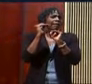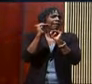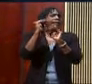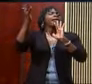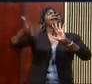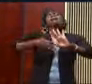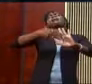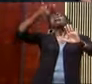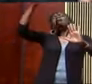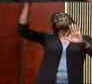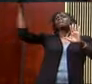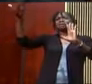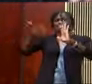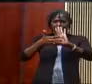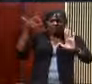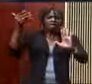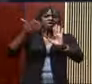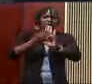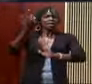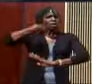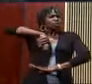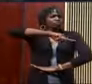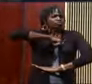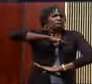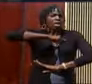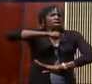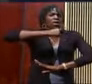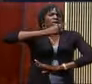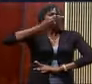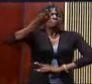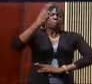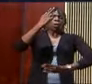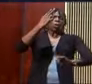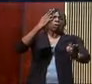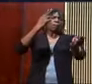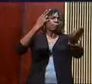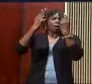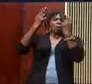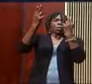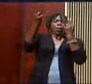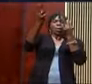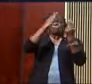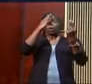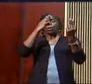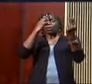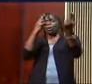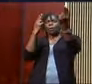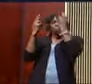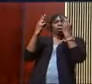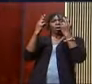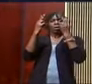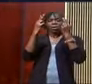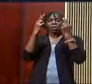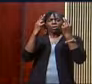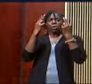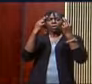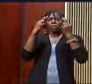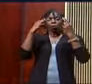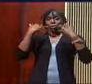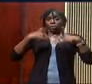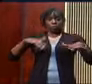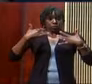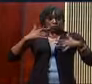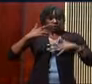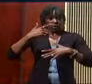now and then we get hit by an uppercut of an ugly scenario and situation and we